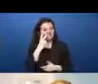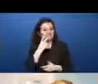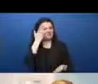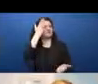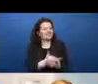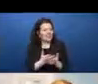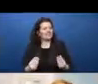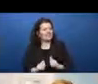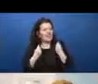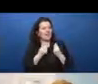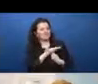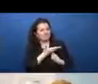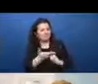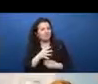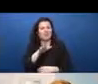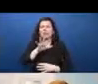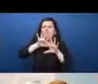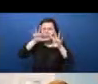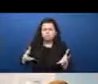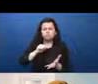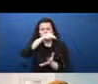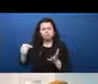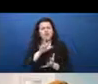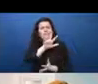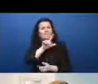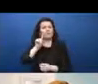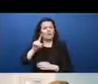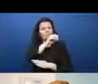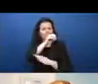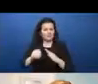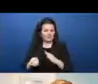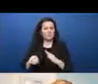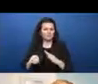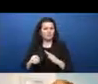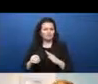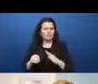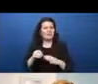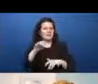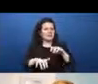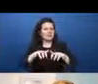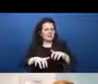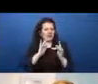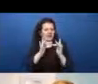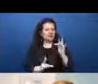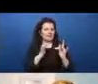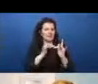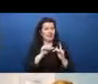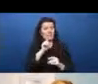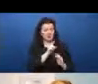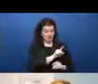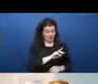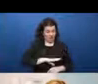Globally, around 51% of people are using the internet. But among the 15 to 24-year-olds,